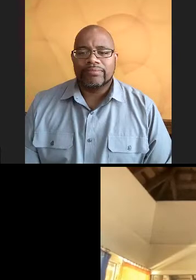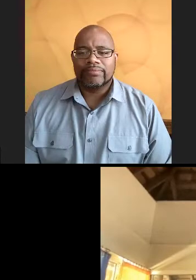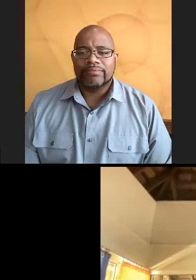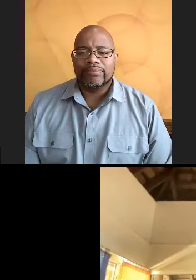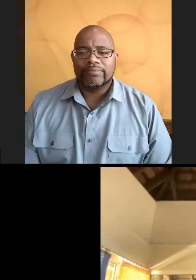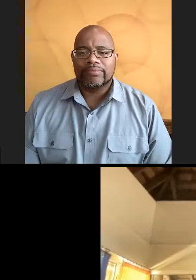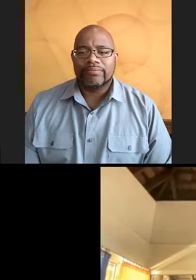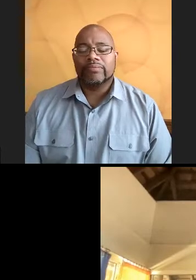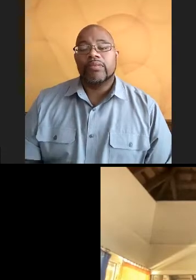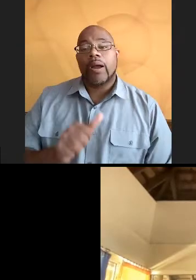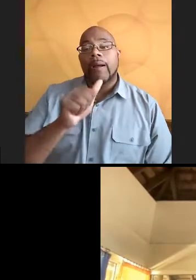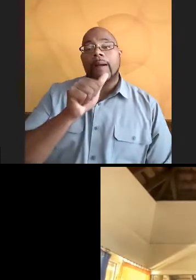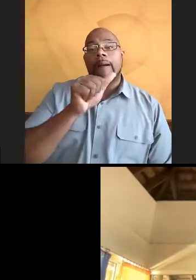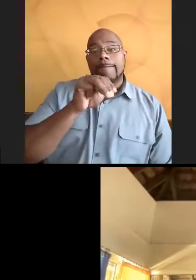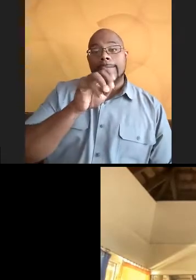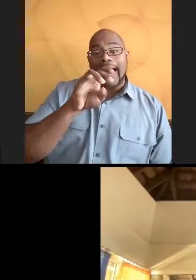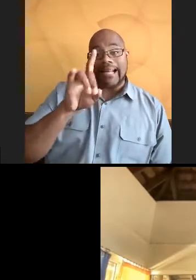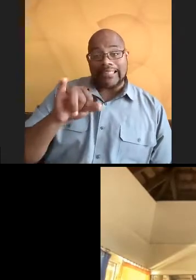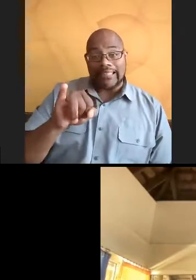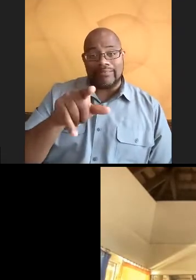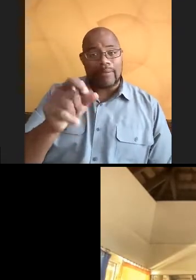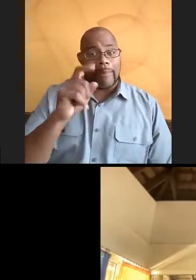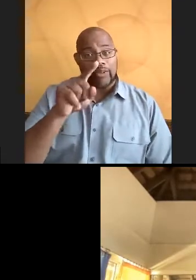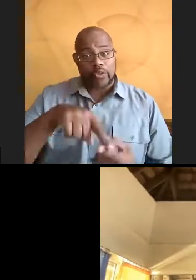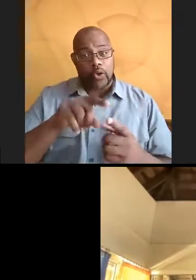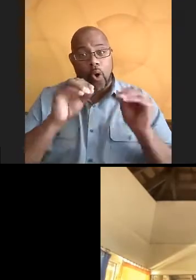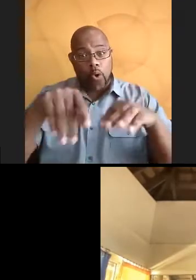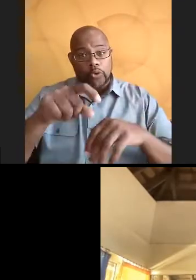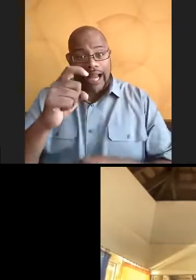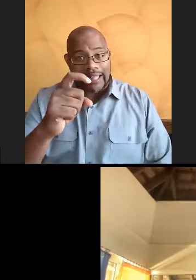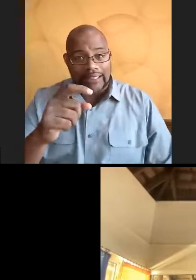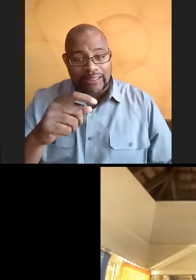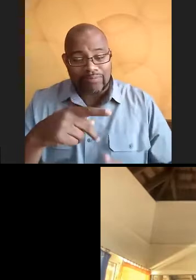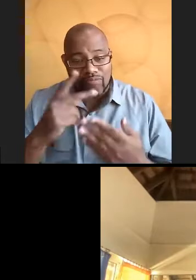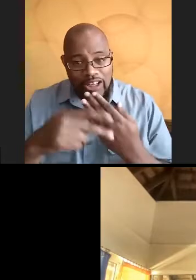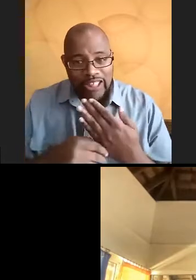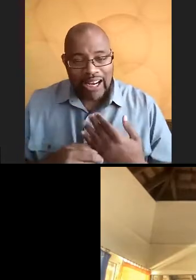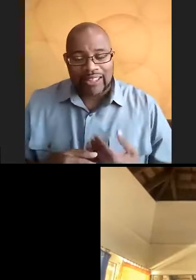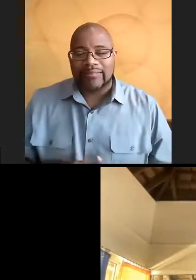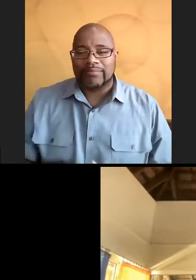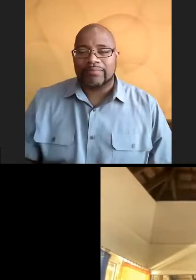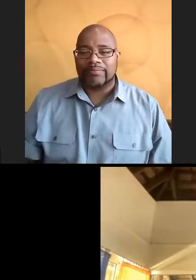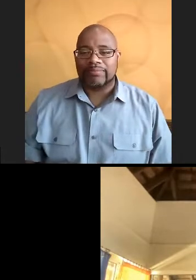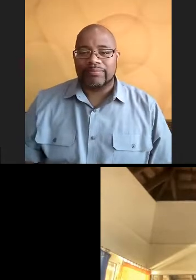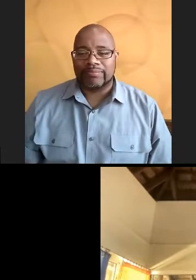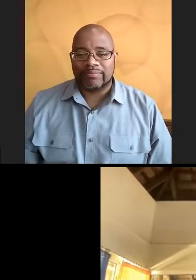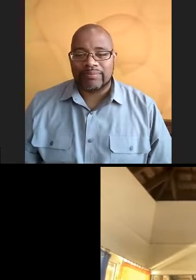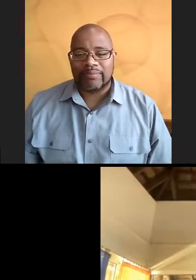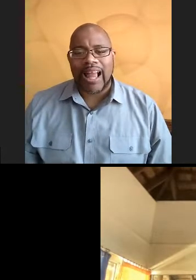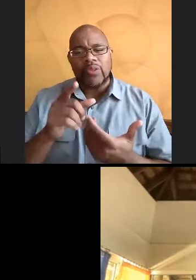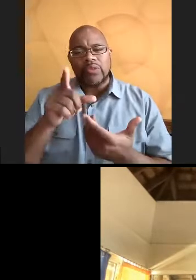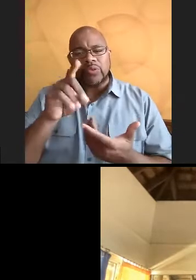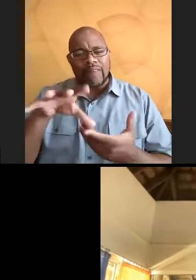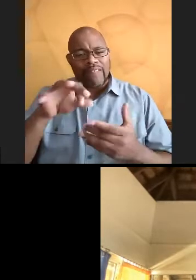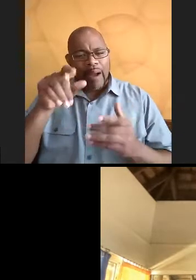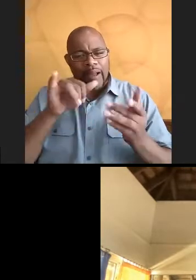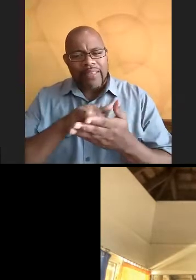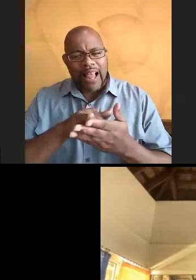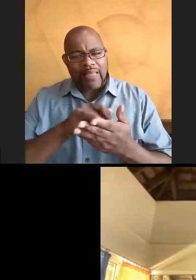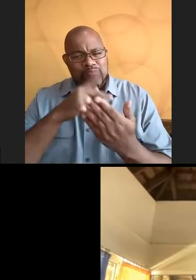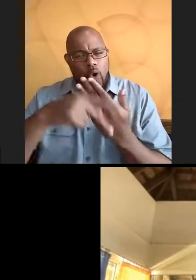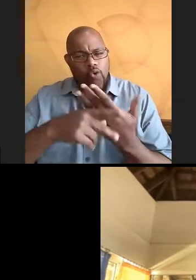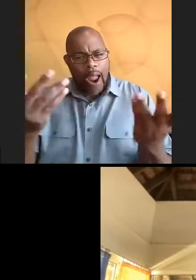So Maddie, going back to your OceanX, you know, we're here. How did you even find out about the program?